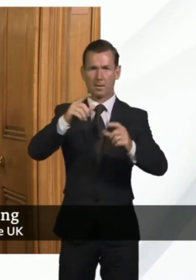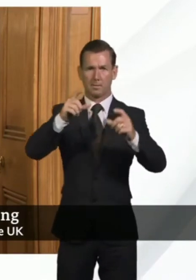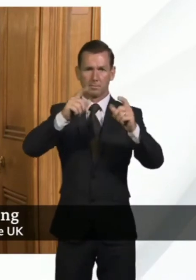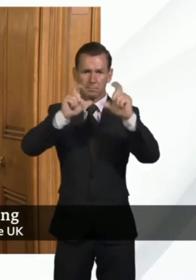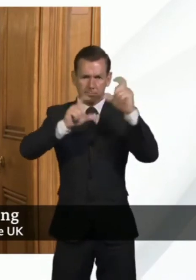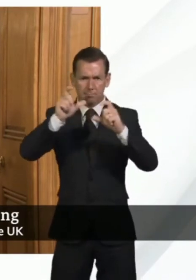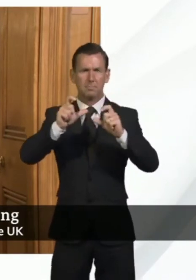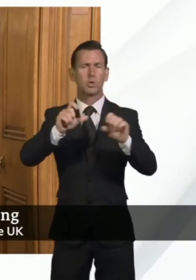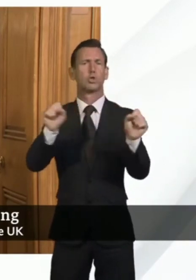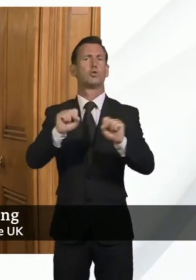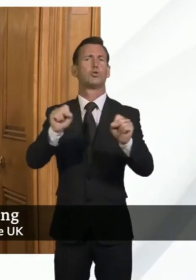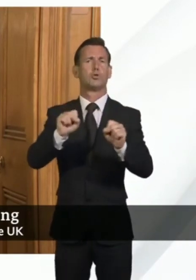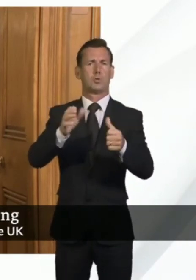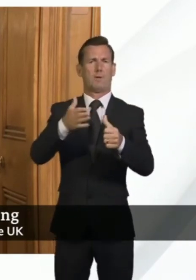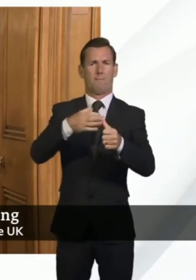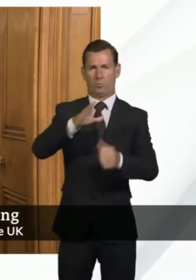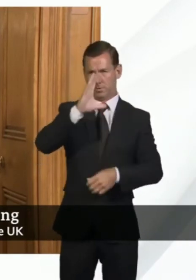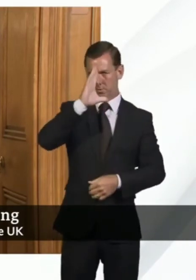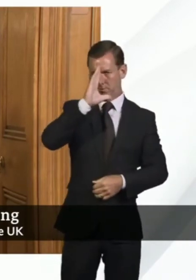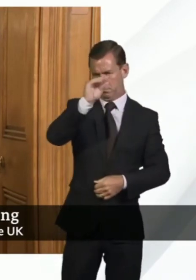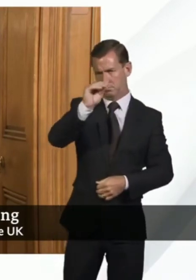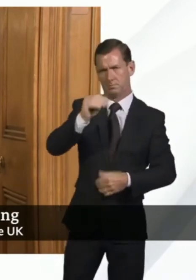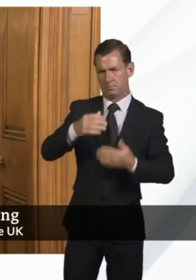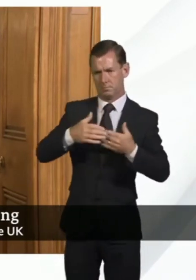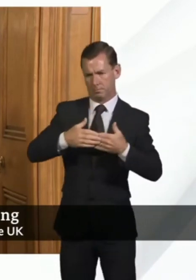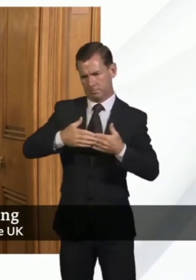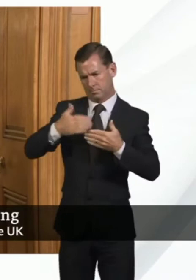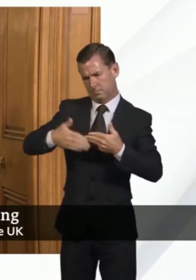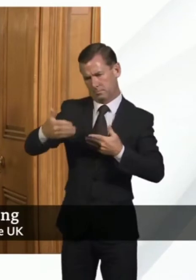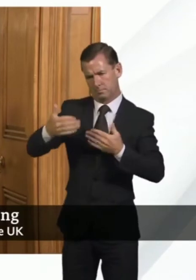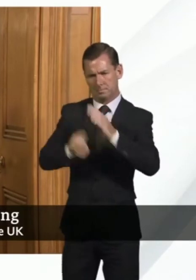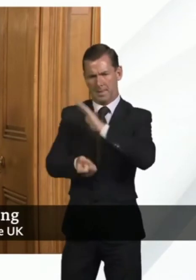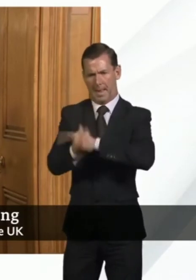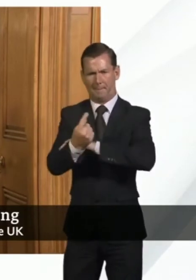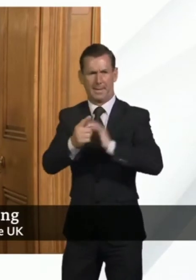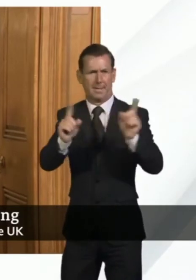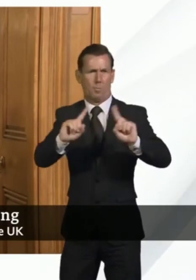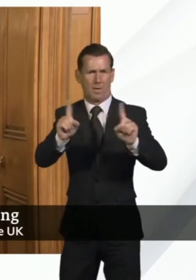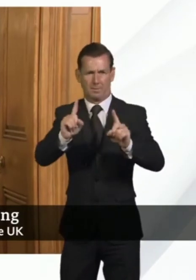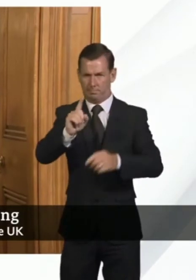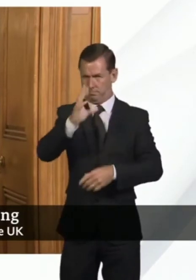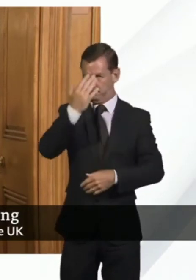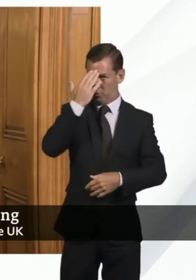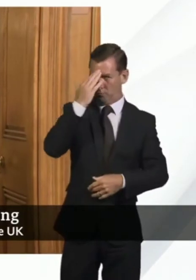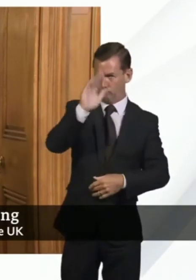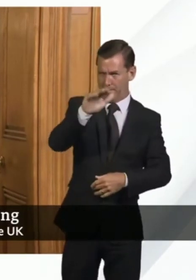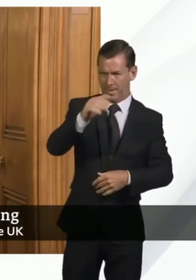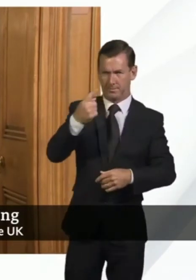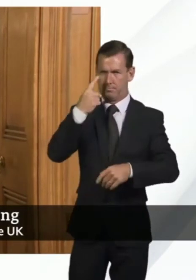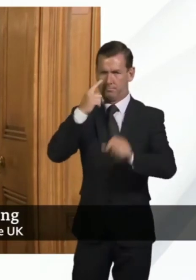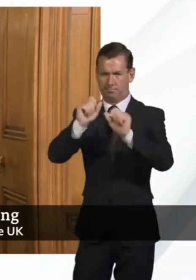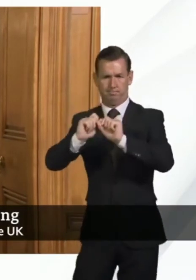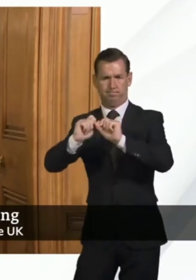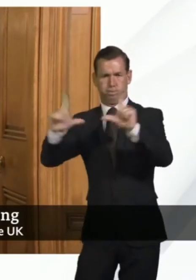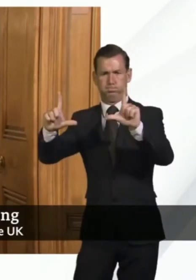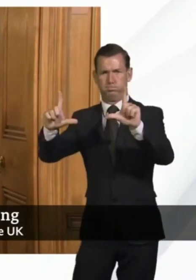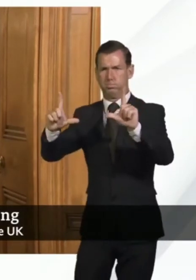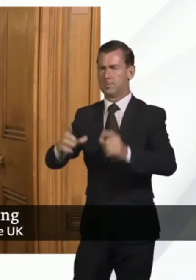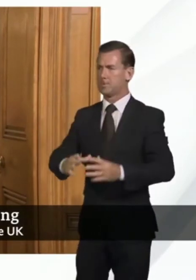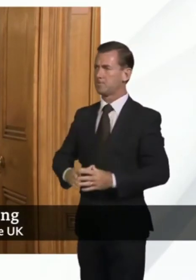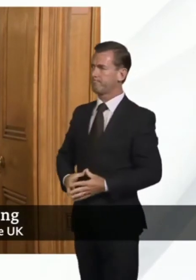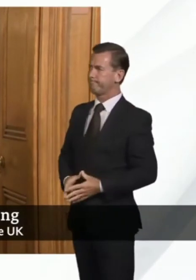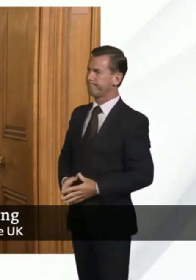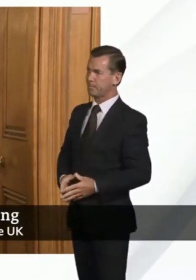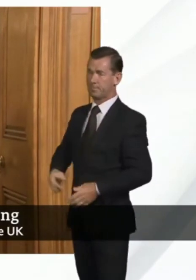remind people of the details of the next phase of our fight against coronavirus. So, slide one, please. So, as you'll